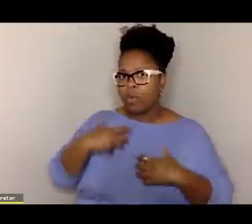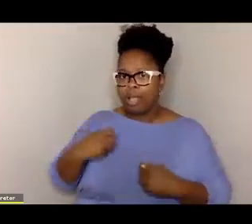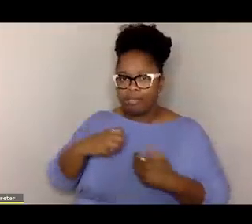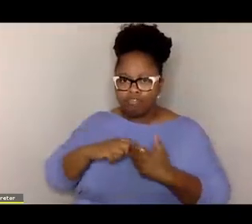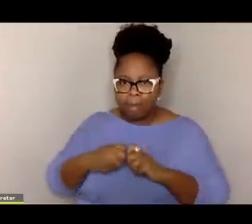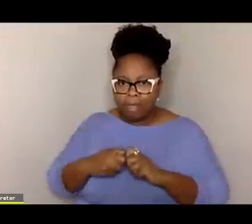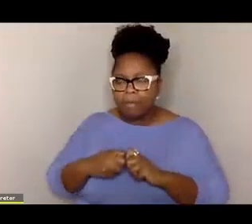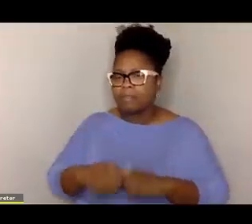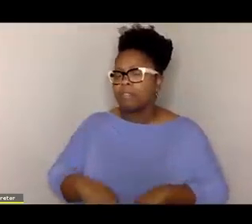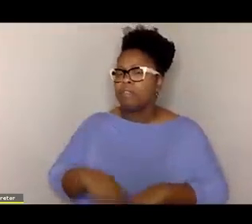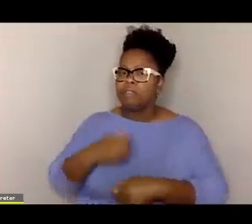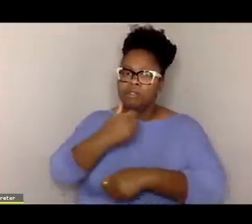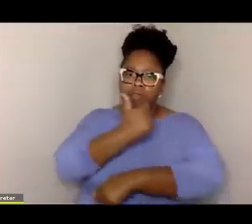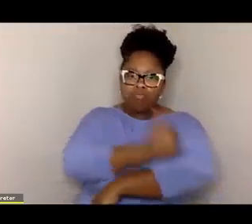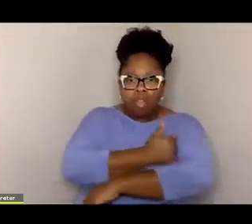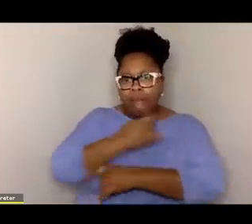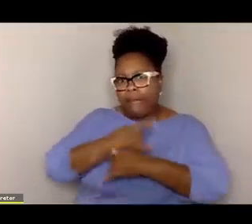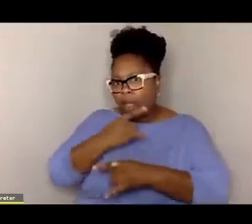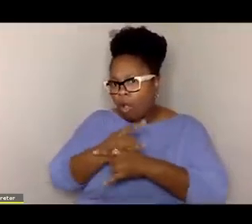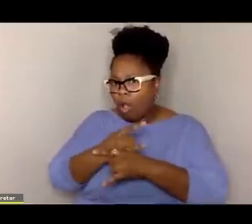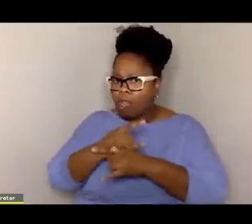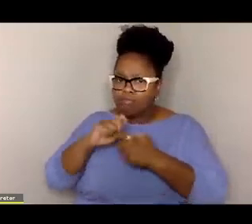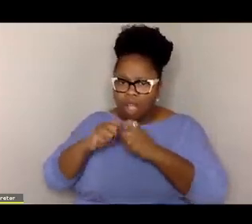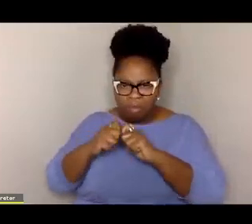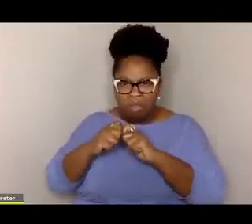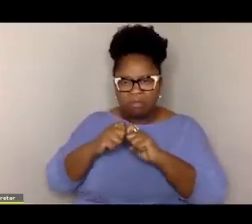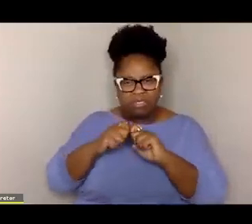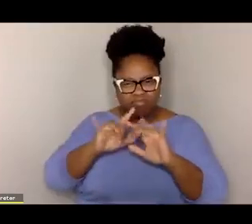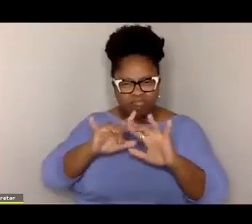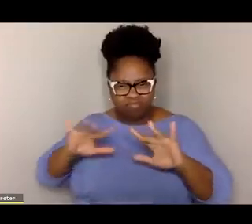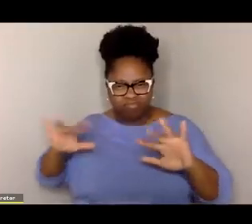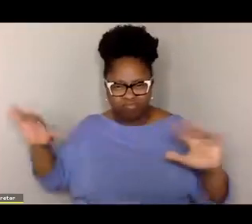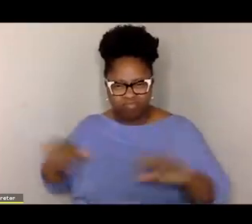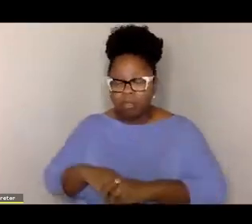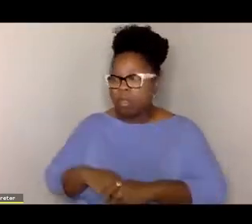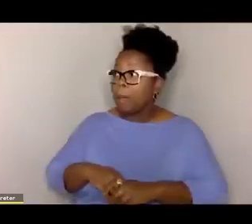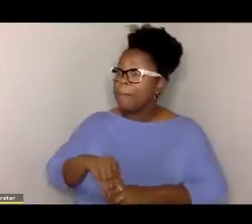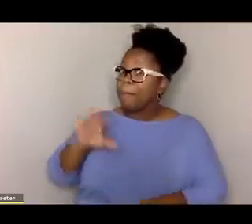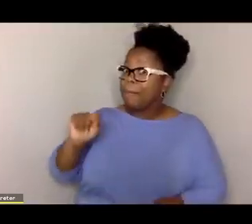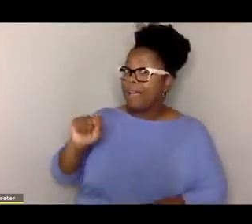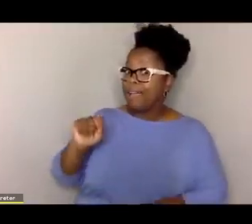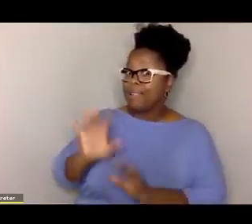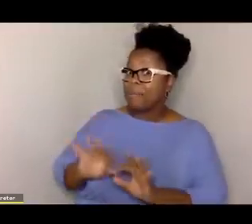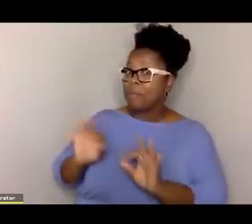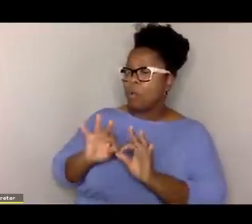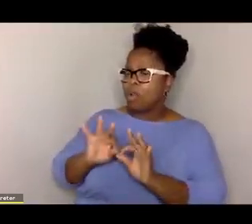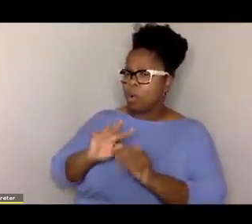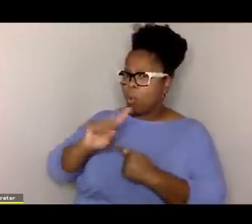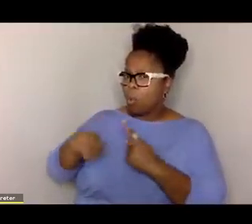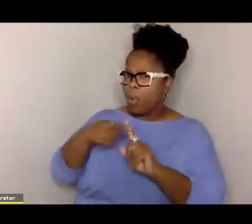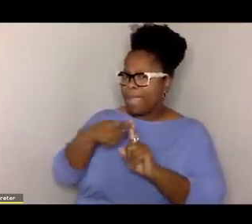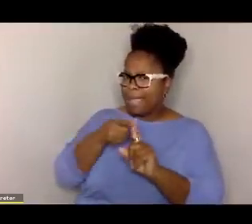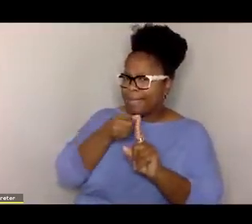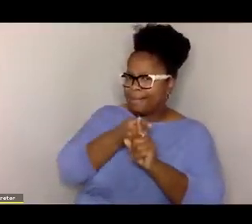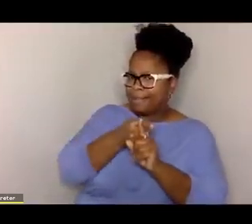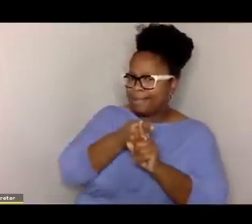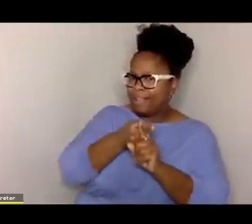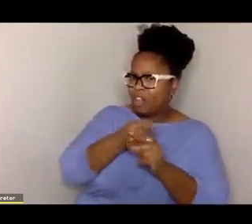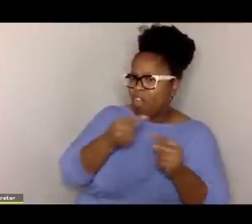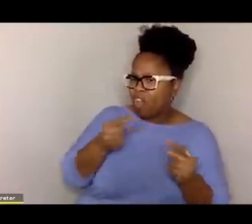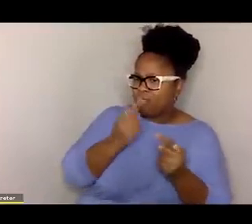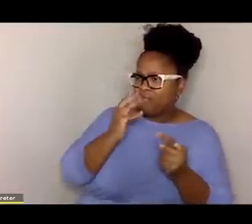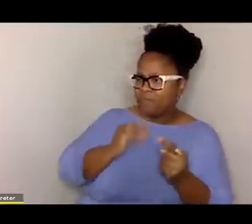health problems, substance abuse, all kinds of bad things. But if you actually start to look at when those adverse